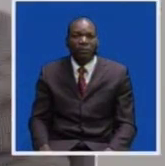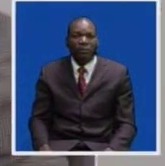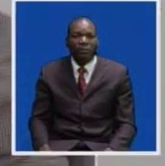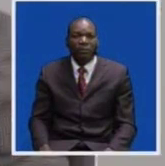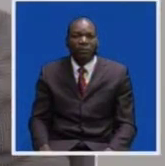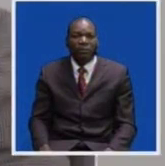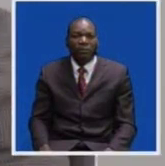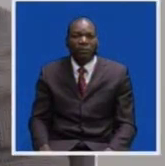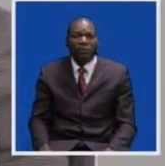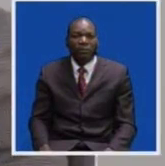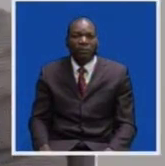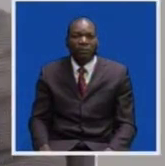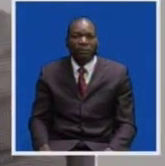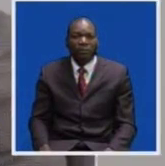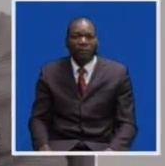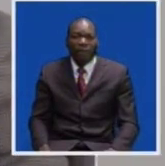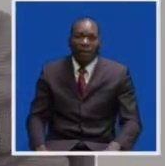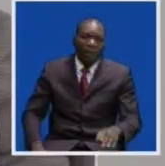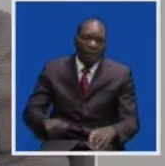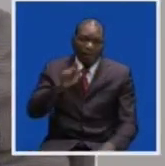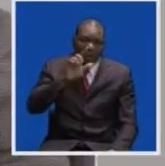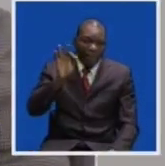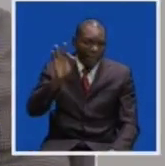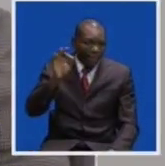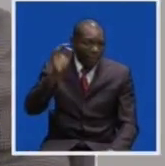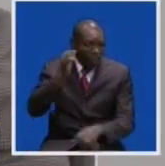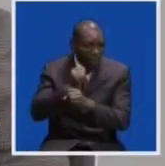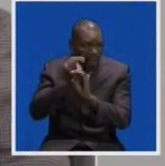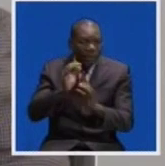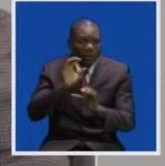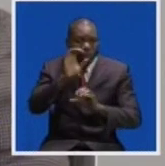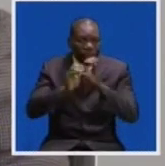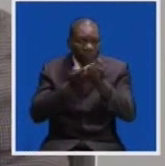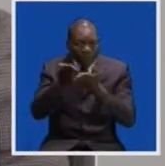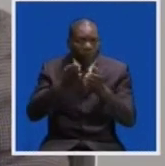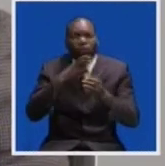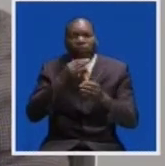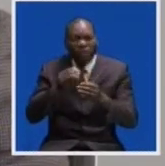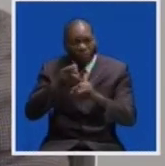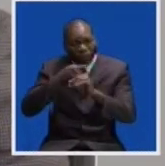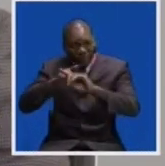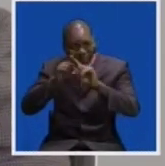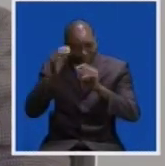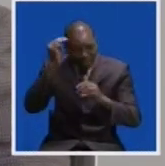The Civil Service Commission has dismissed 39 officers from various ministries.